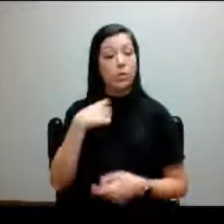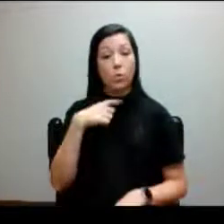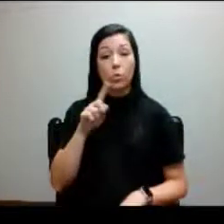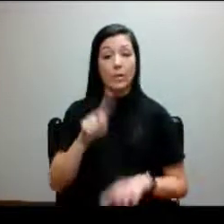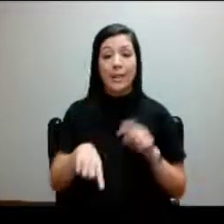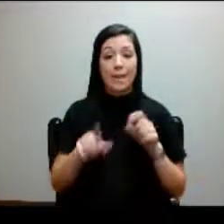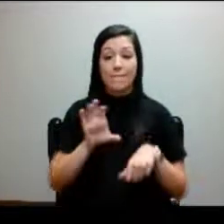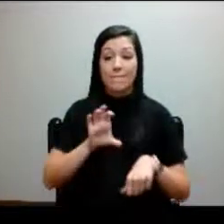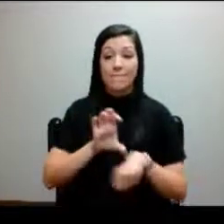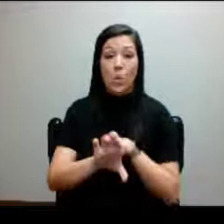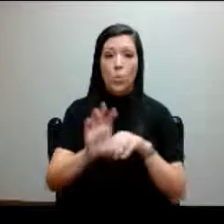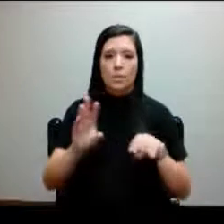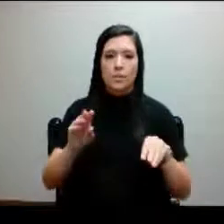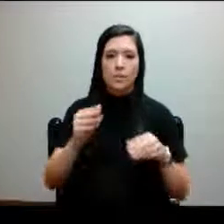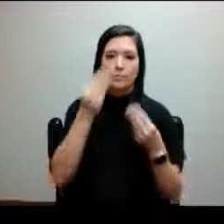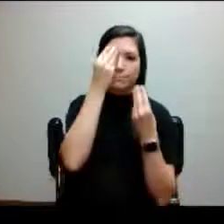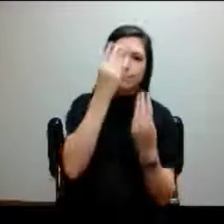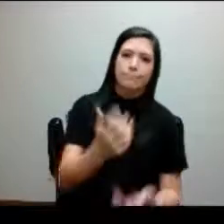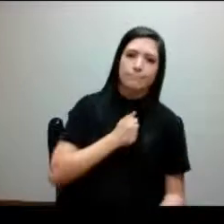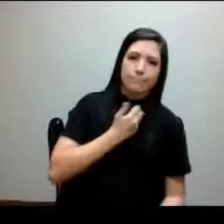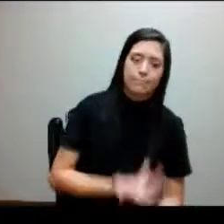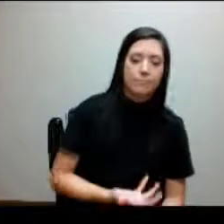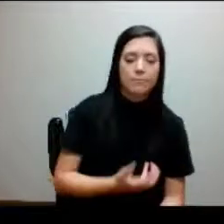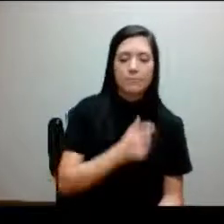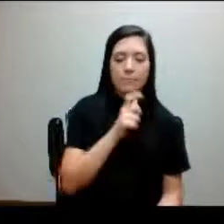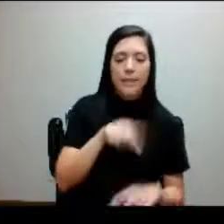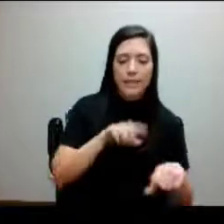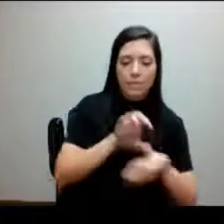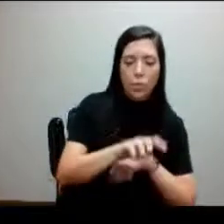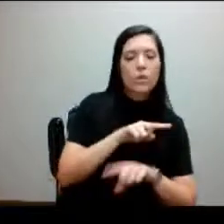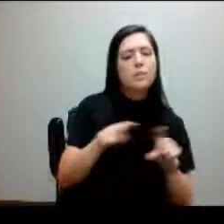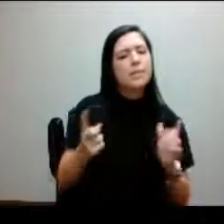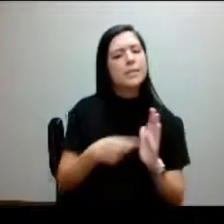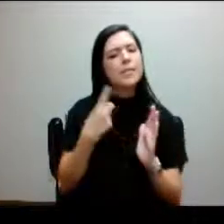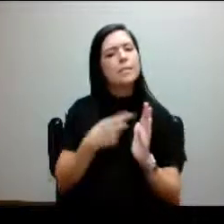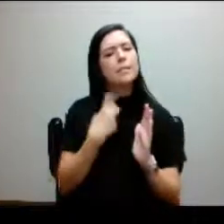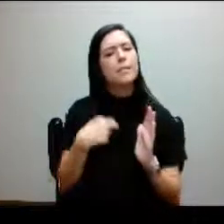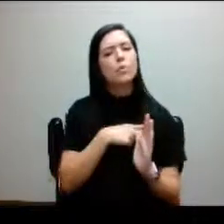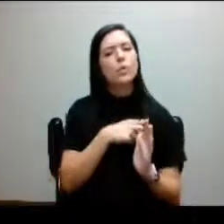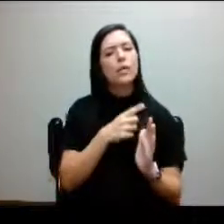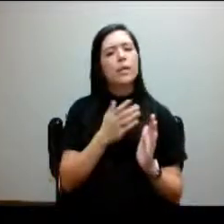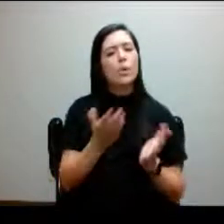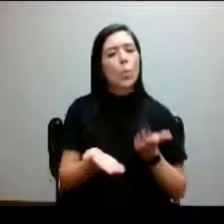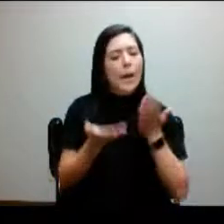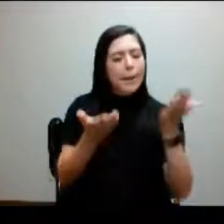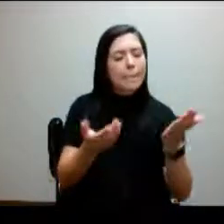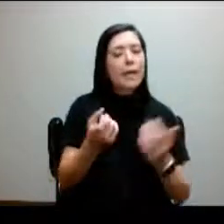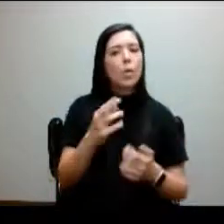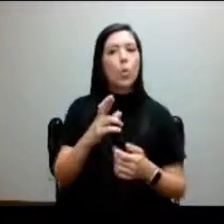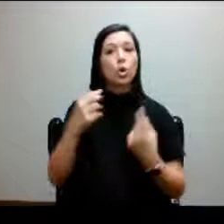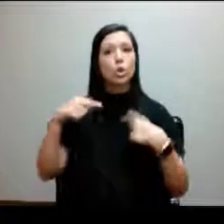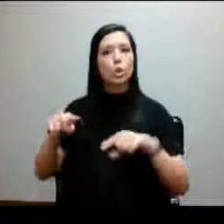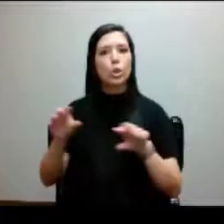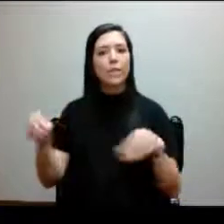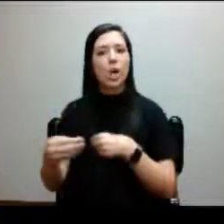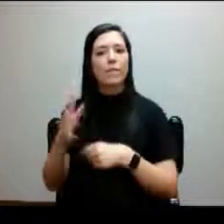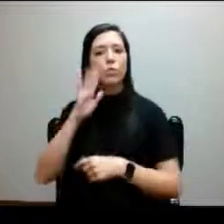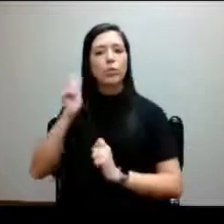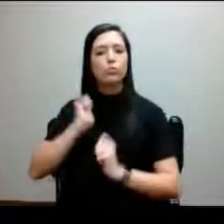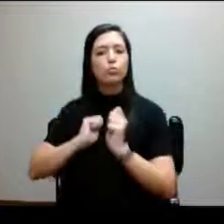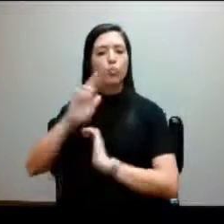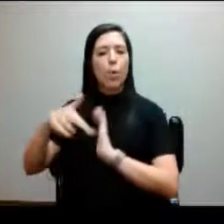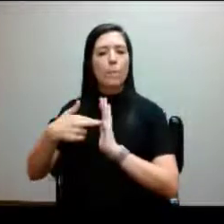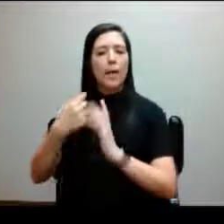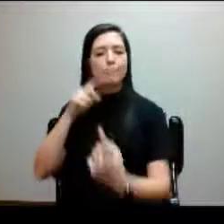you that information, but we highly recommend it. And sometimes we even often road play in the office. I will pretend to be one of you.